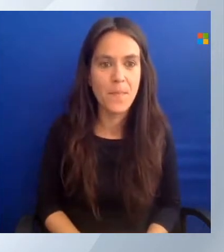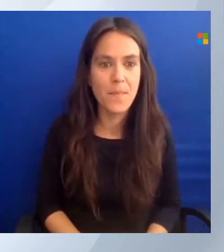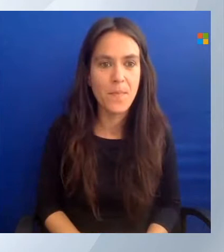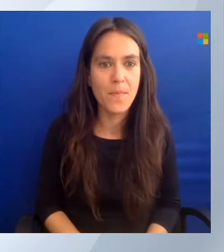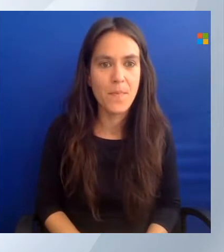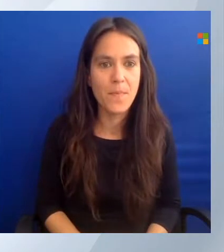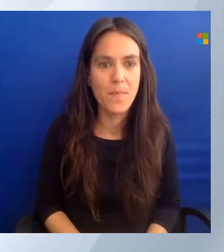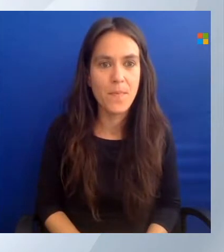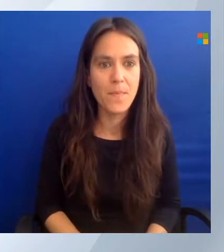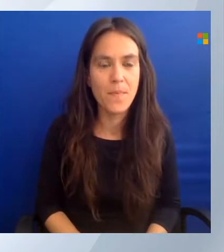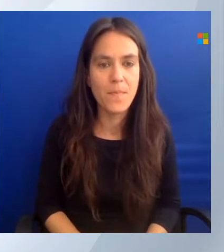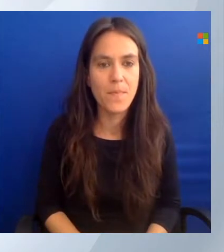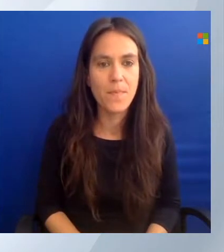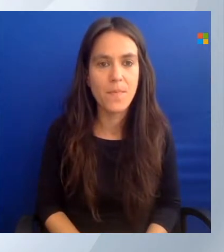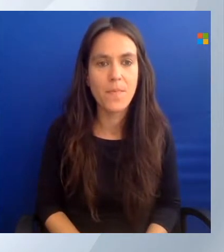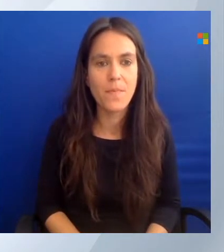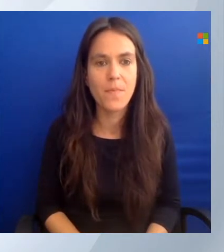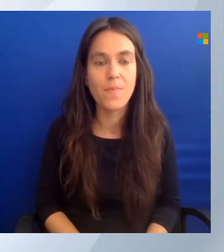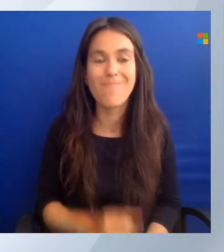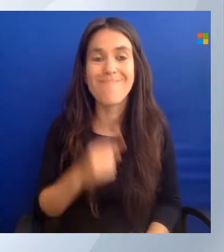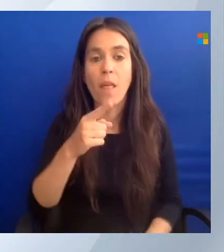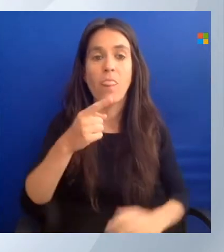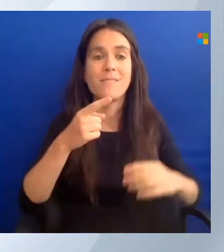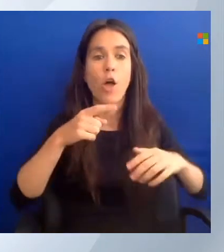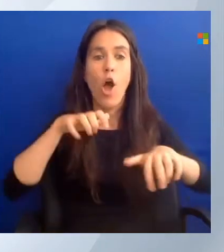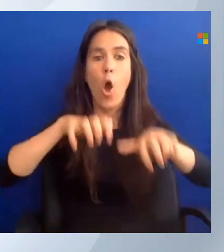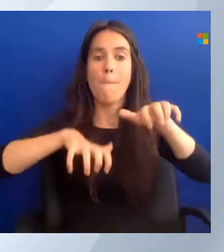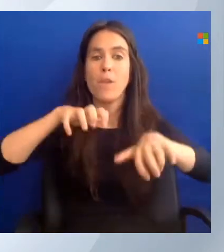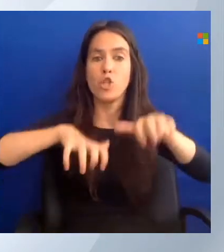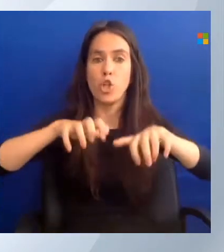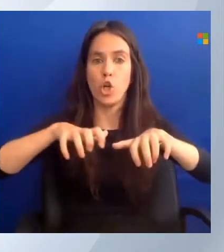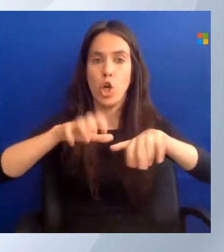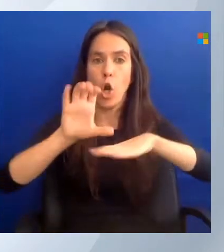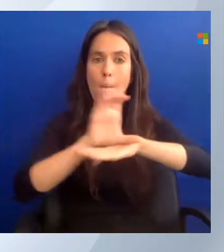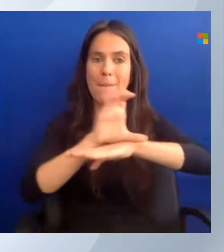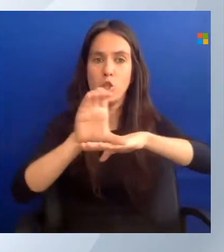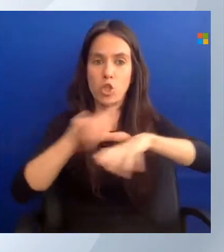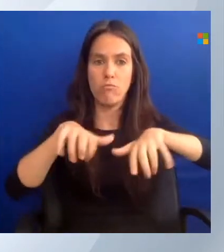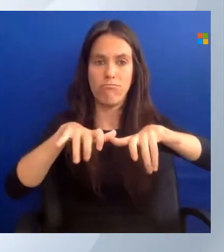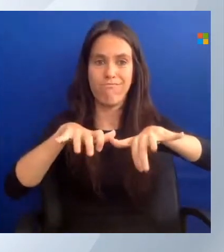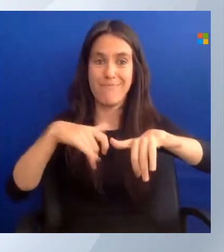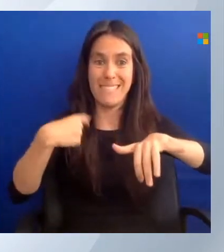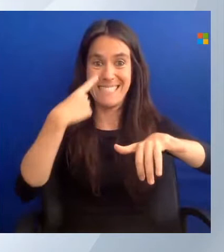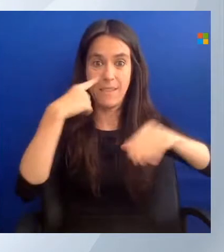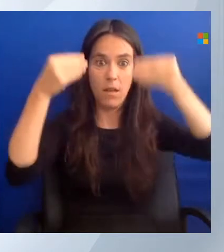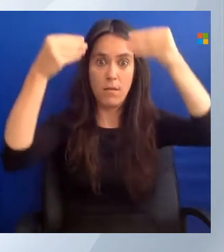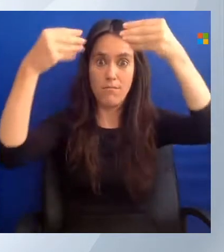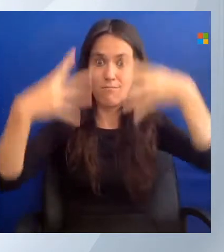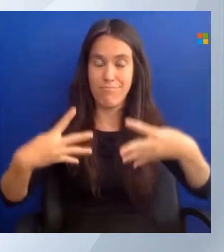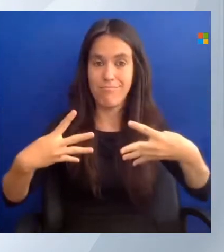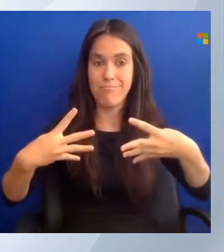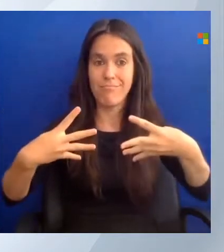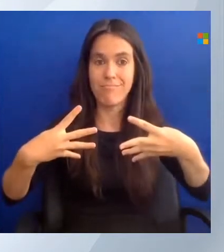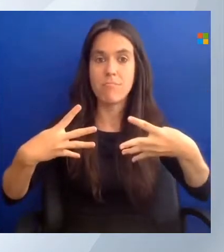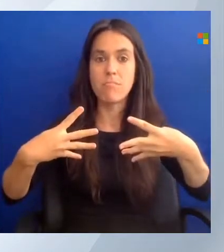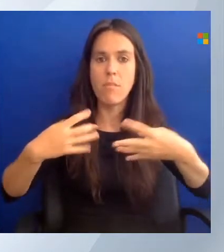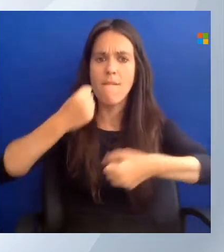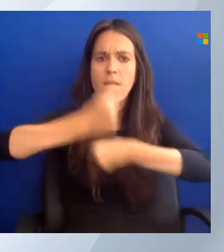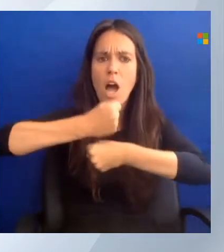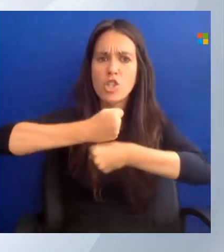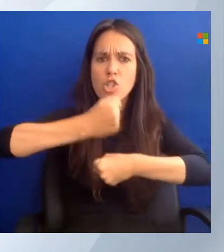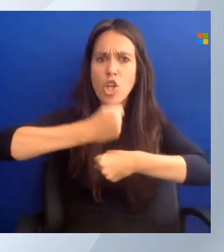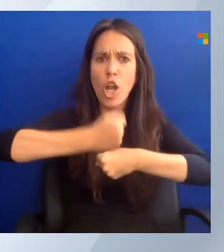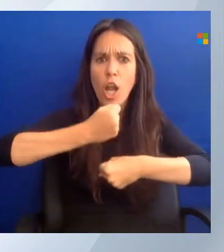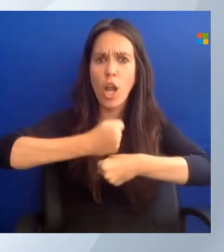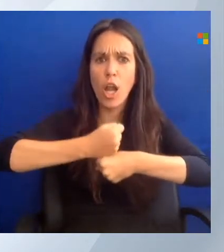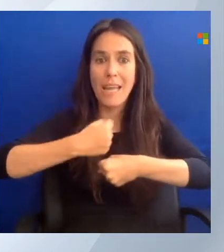first because virtual machines are in there. But for instance, function apps are in there. Discs are in there as well. On the left,